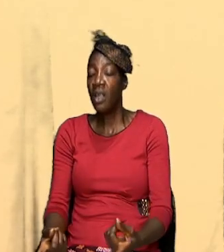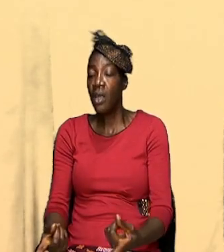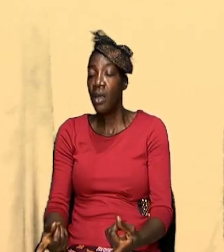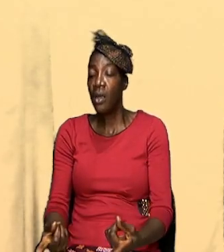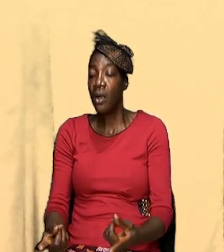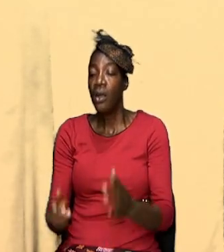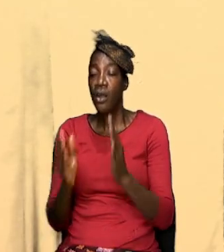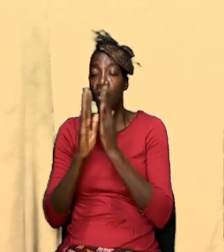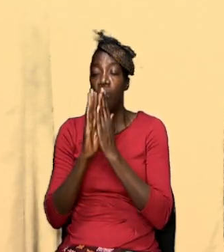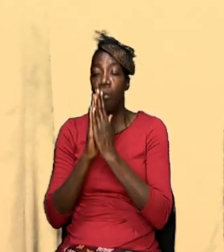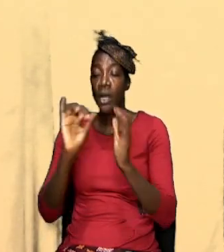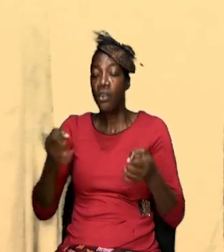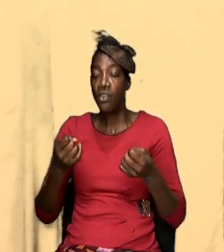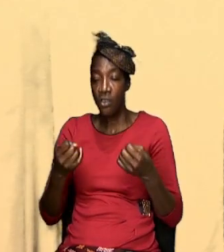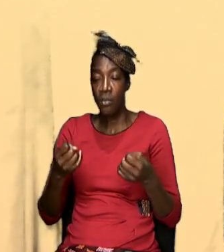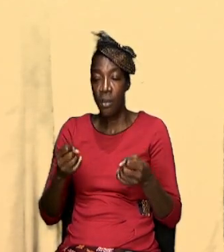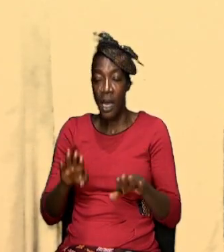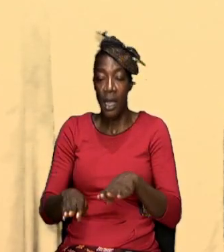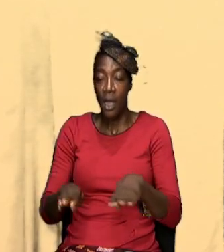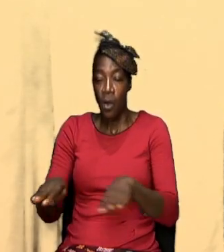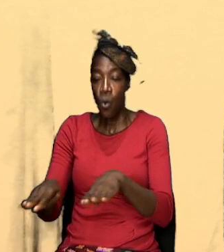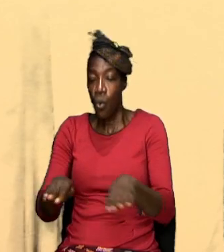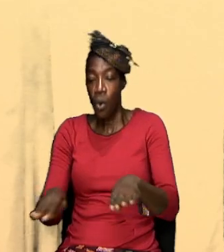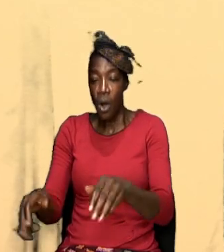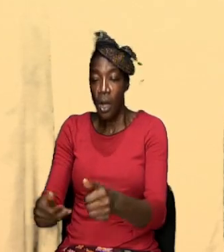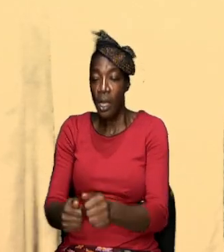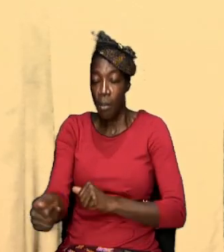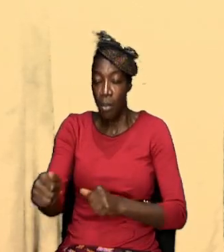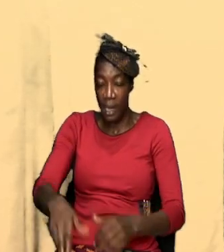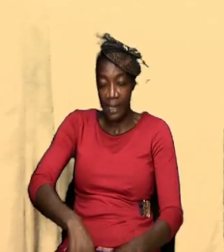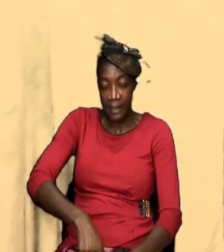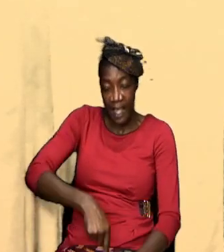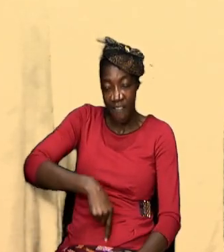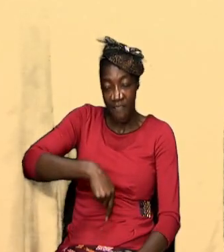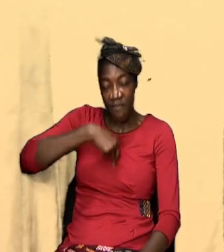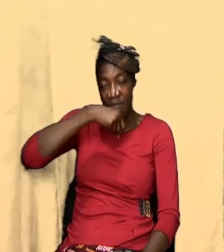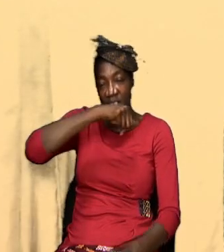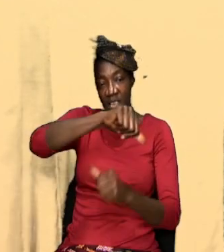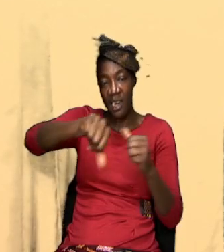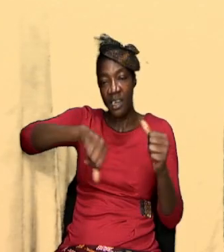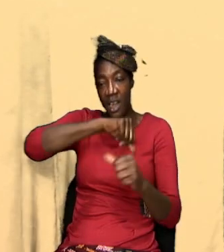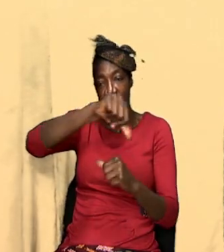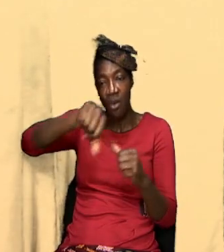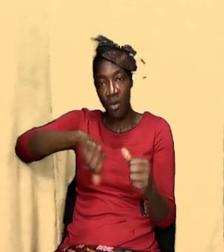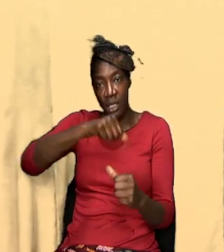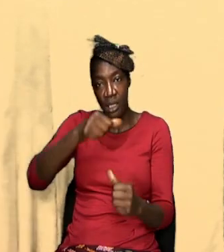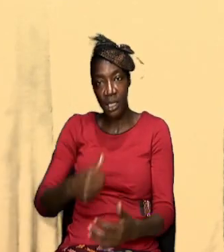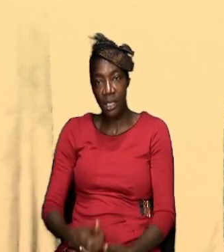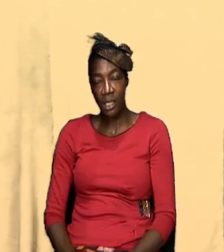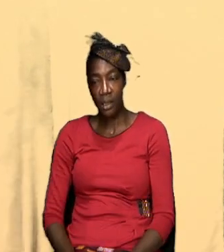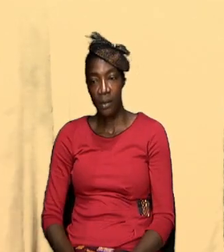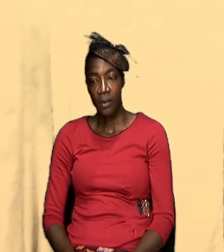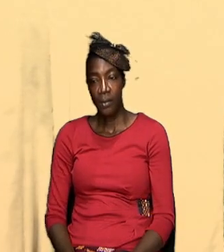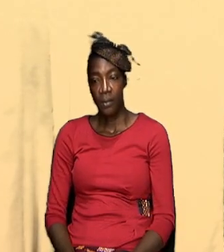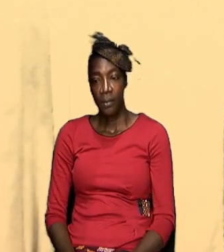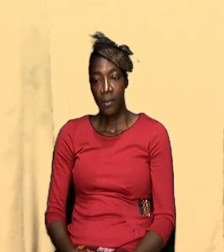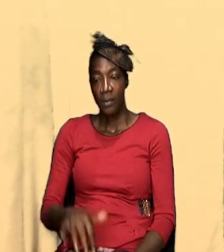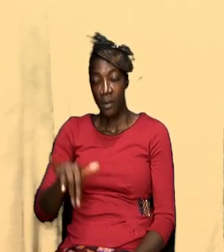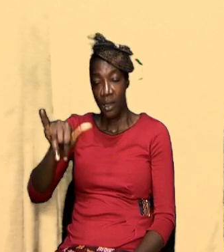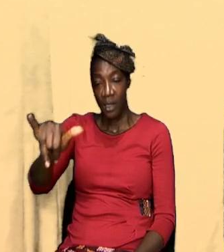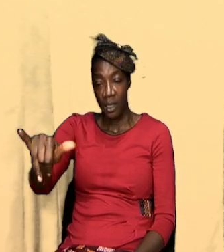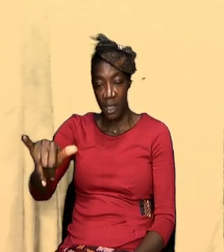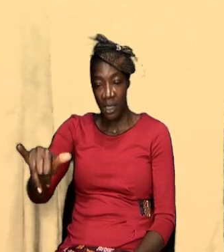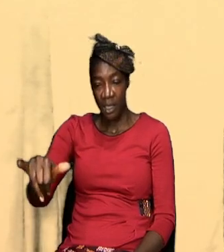past they would feel an anointing. you know. As I said, that is